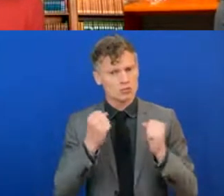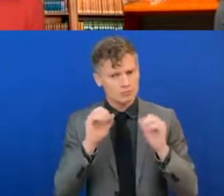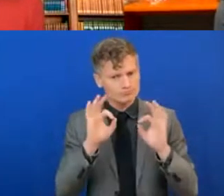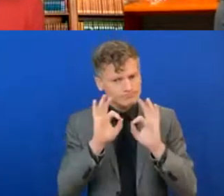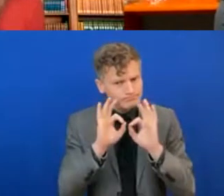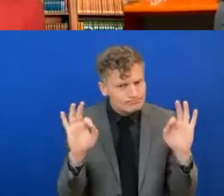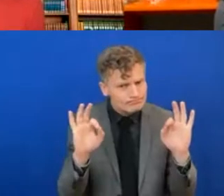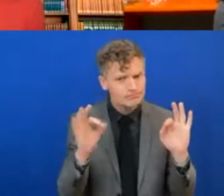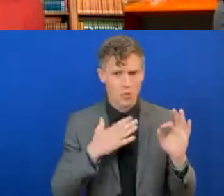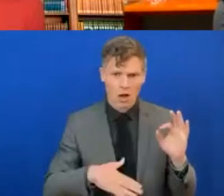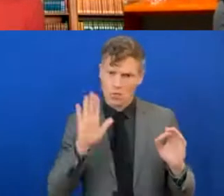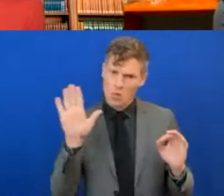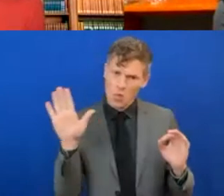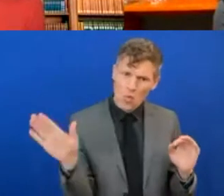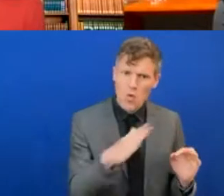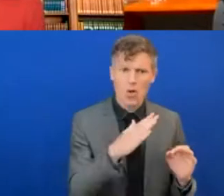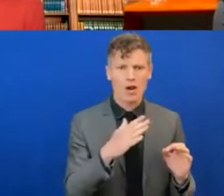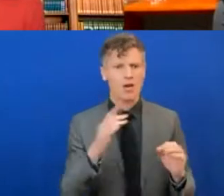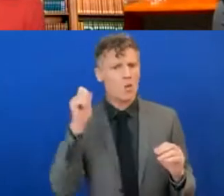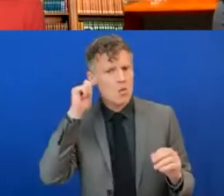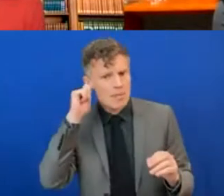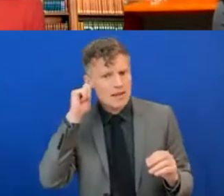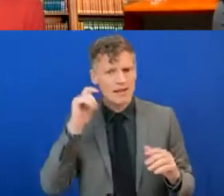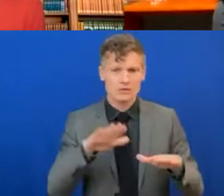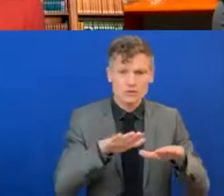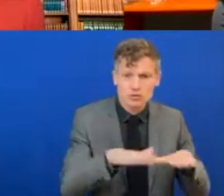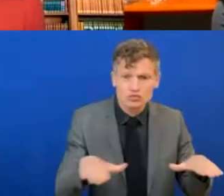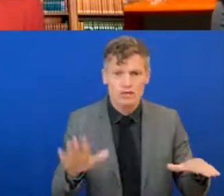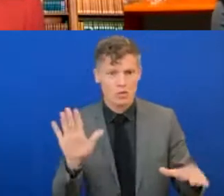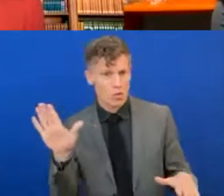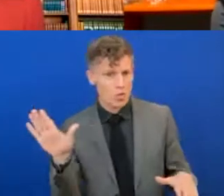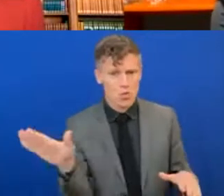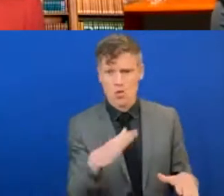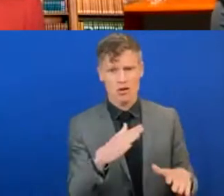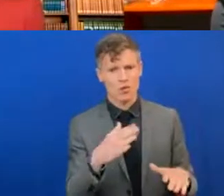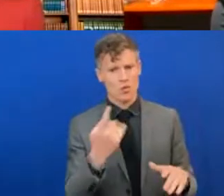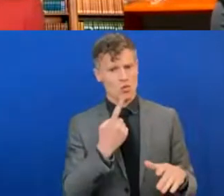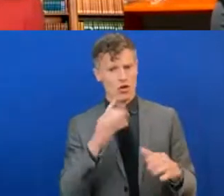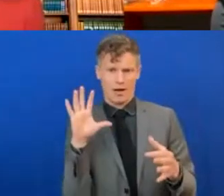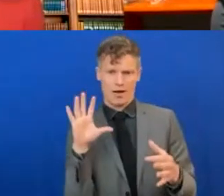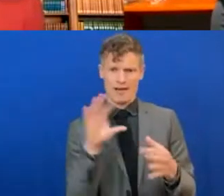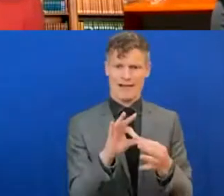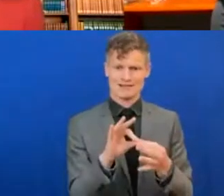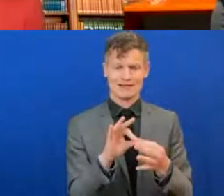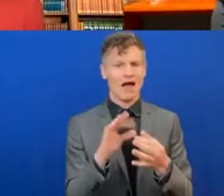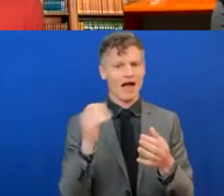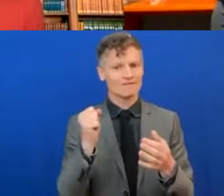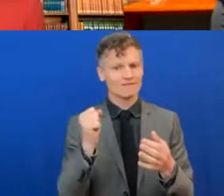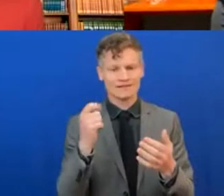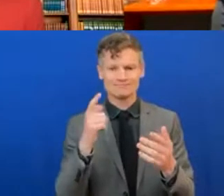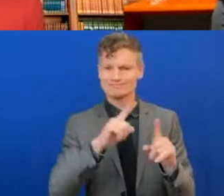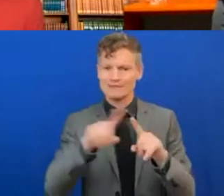women, children, and everyone who we are encouraging to connect about the dangers and staying